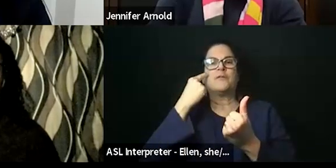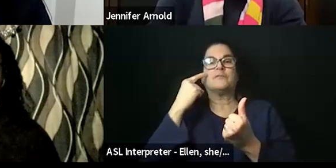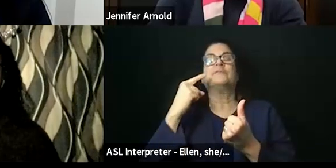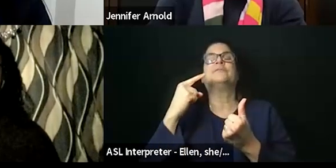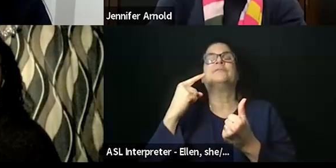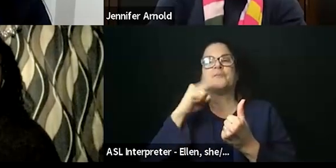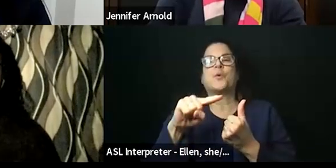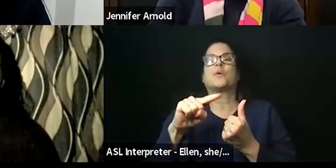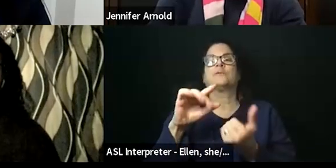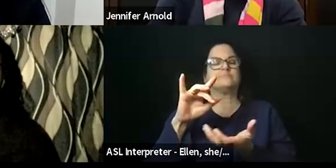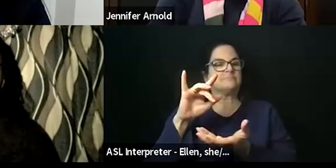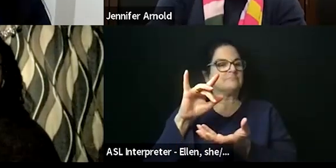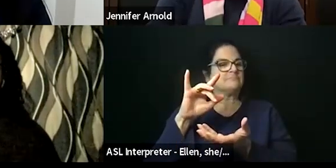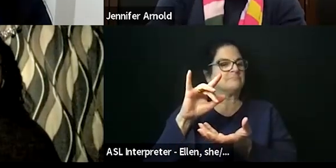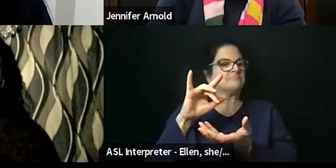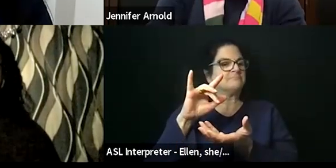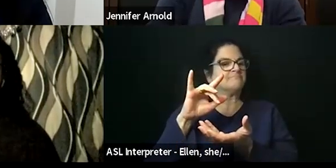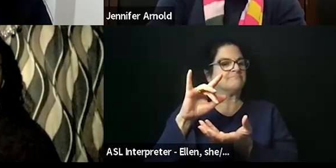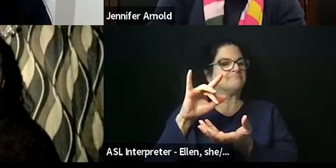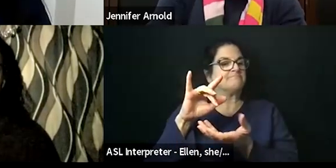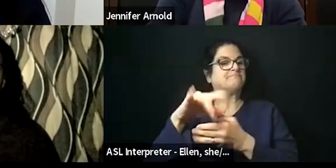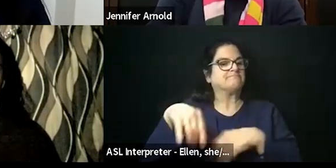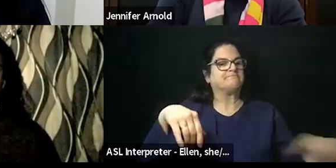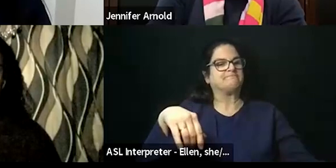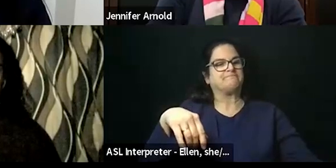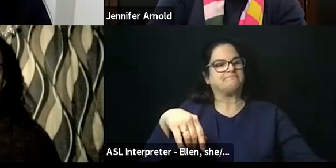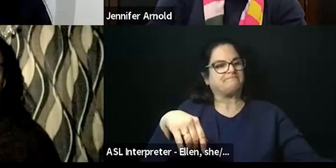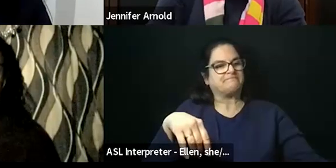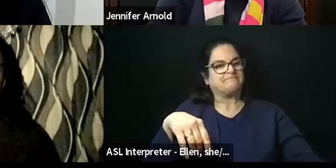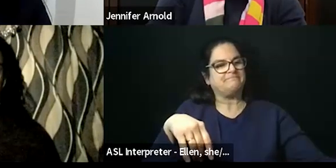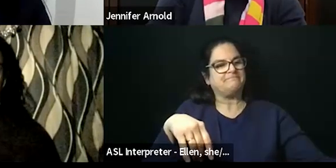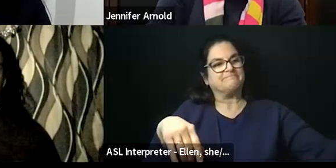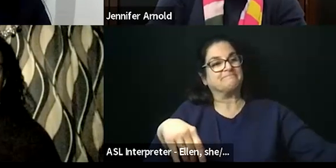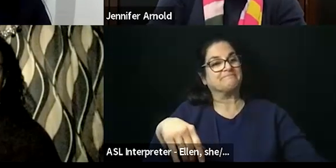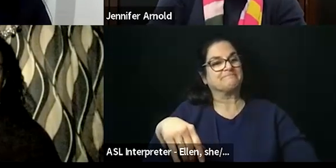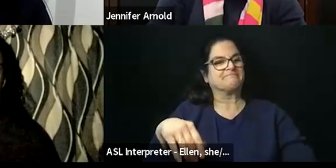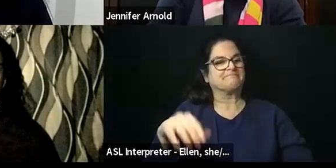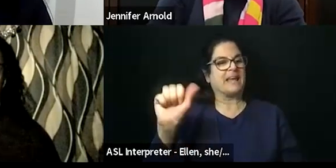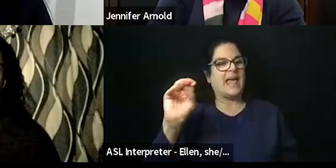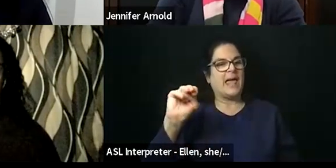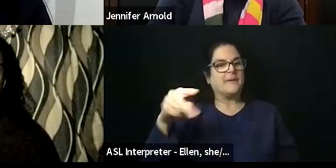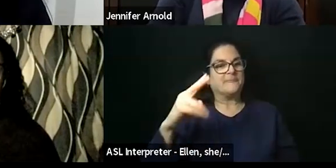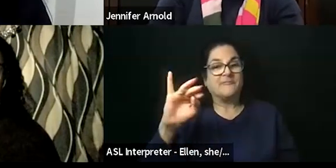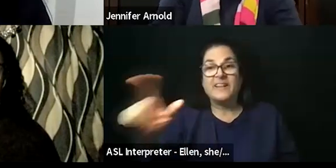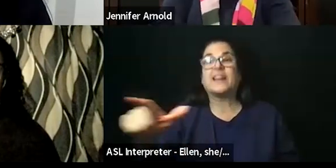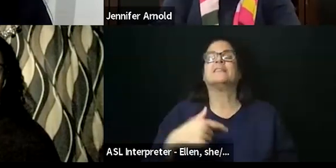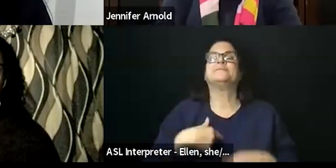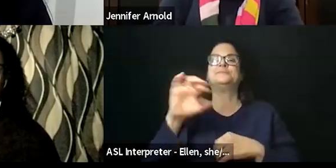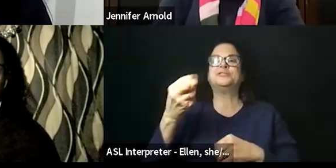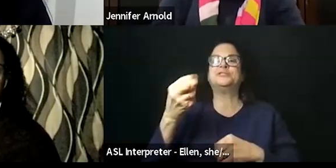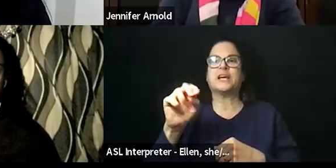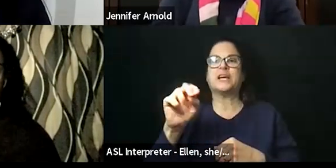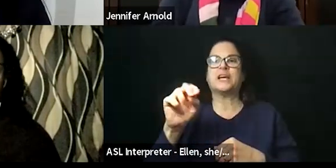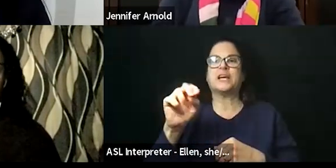Michigan Medicine Department of Family Medicine and Disability Program, the Johns Hopkins Disability Health Research Center,